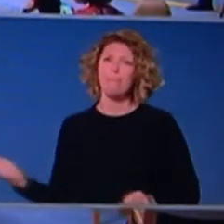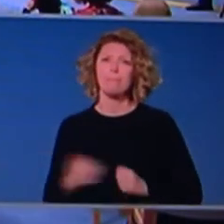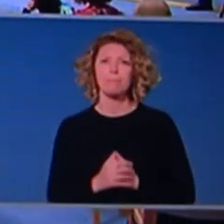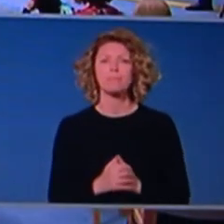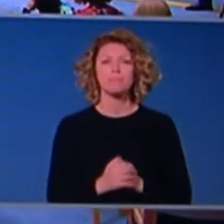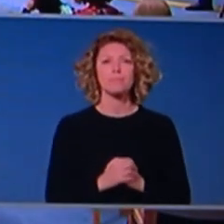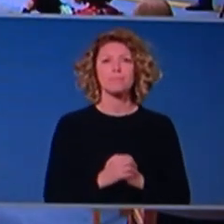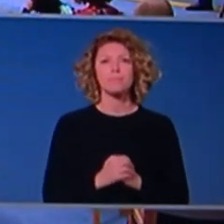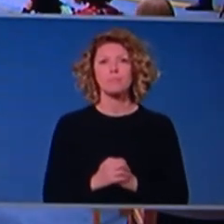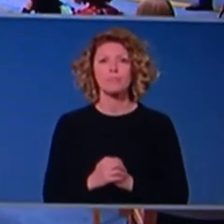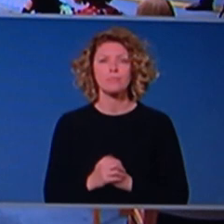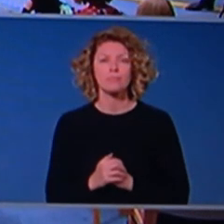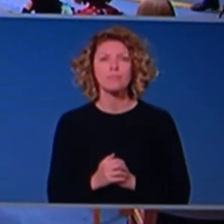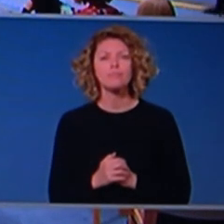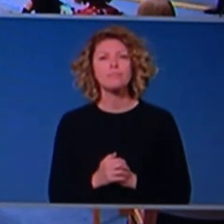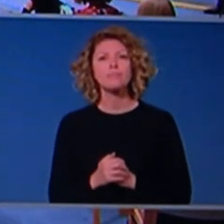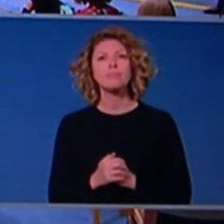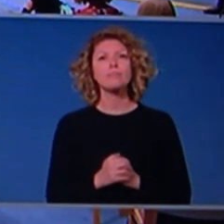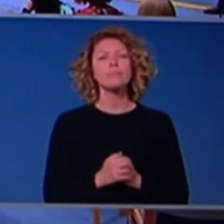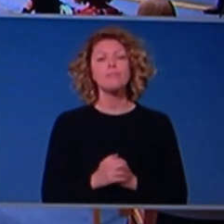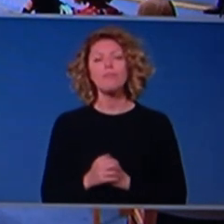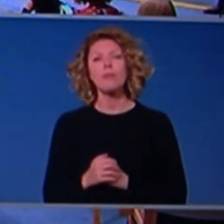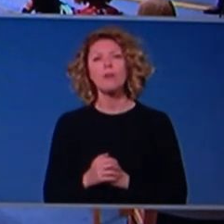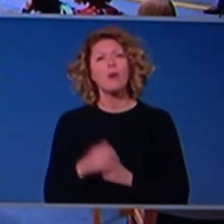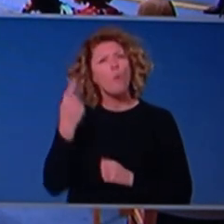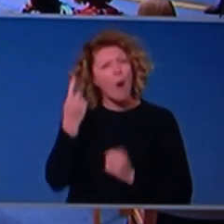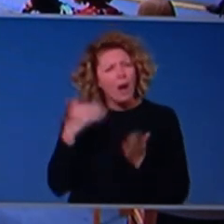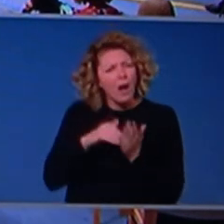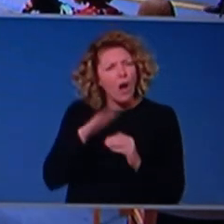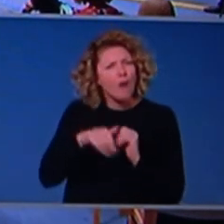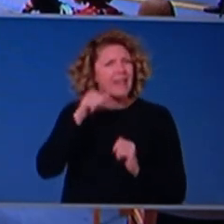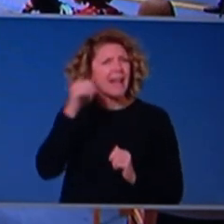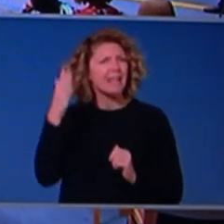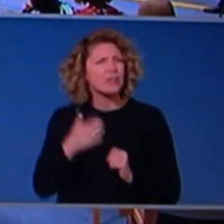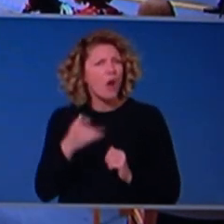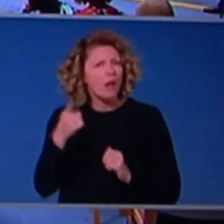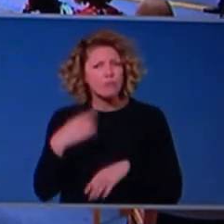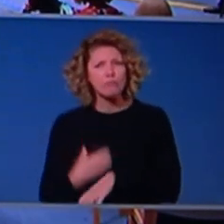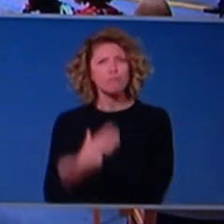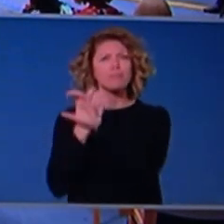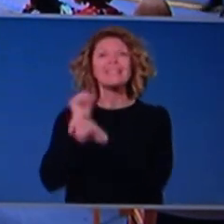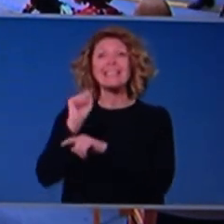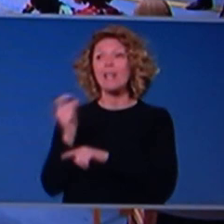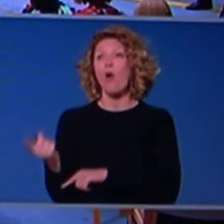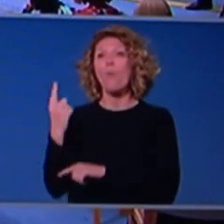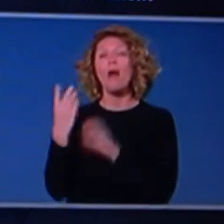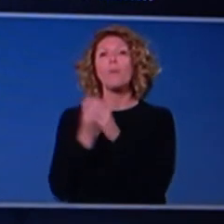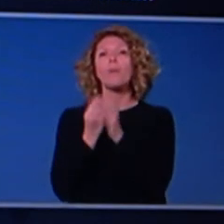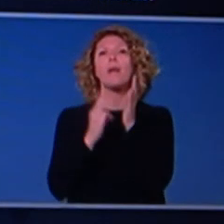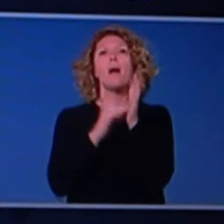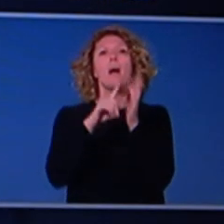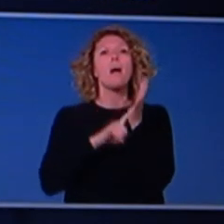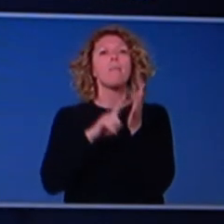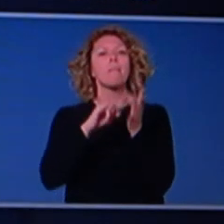uh, uh, uh, hookup last night with Mel and... Yeah, I did a webinar with, uh, number of the families with, uh, Melissa McIntosh, the local